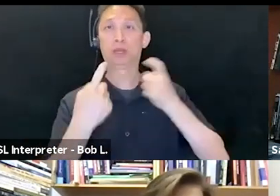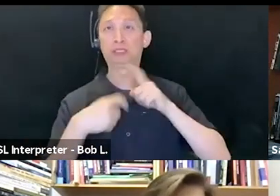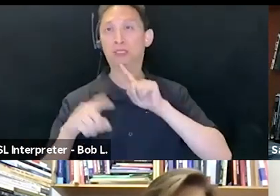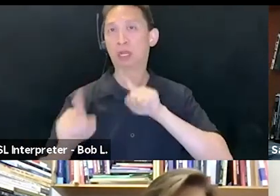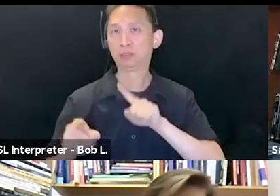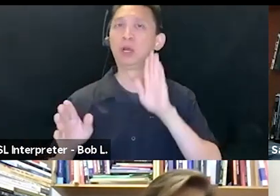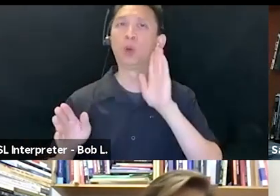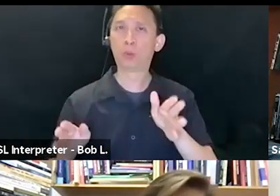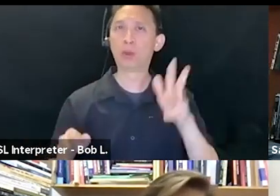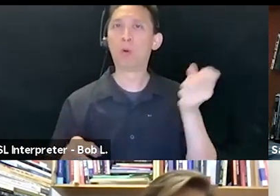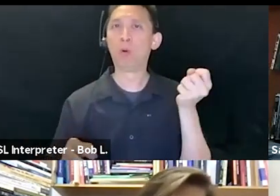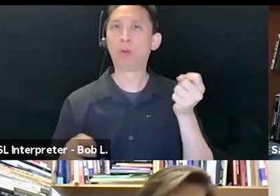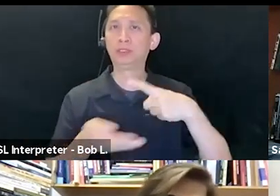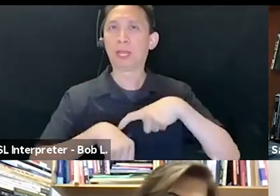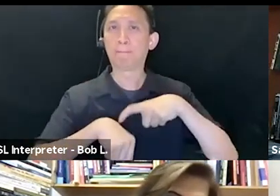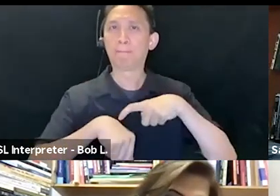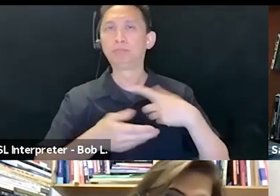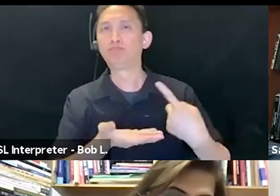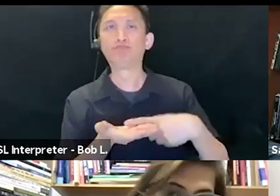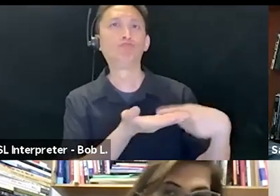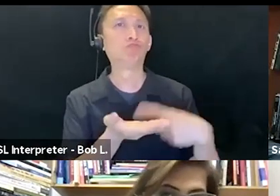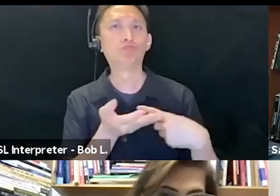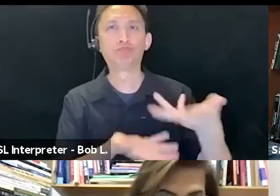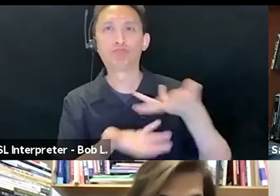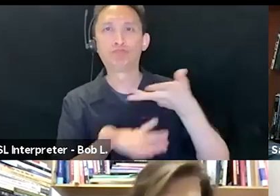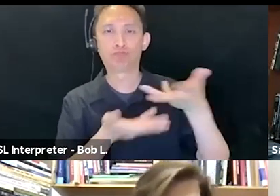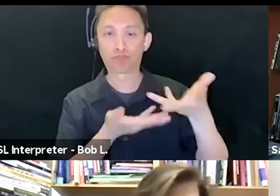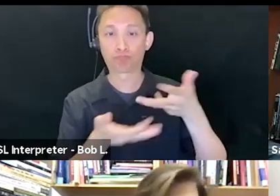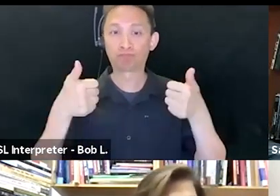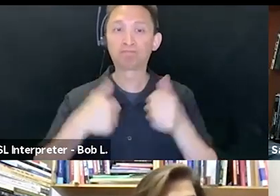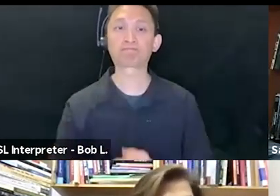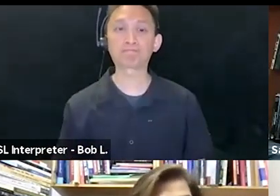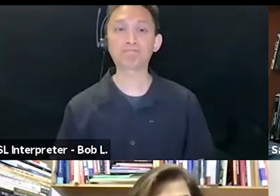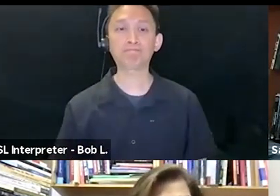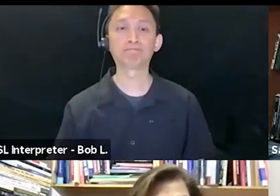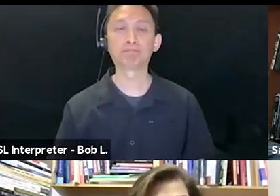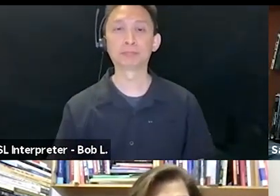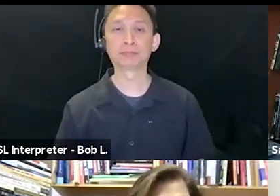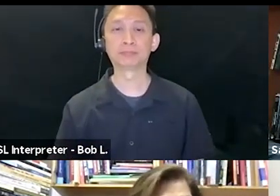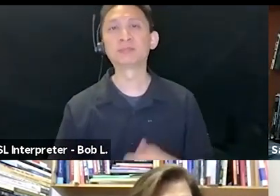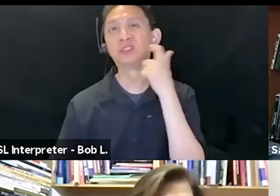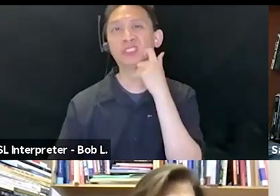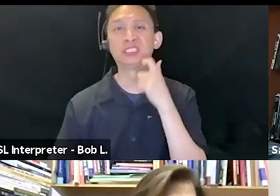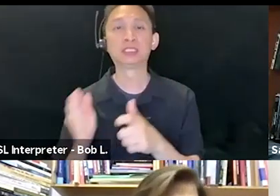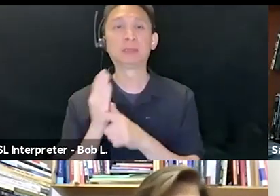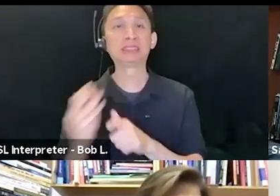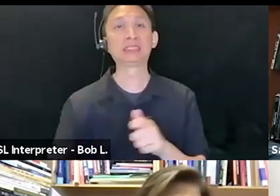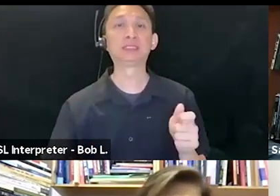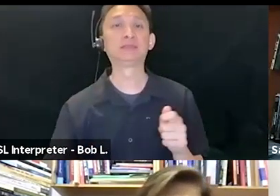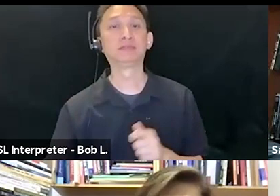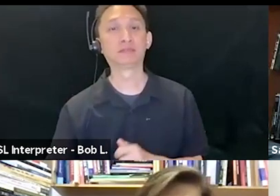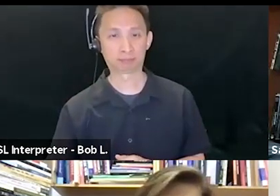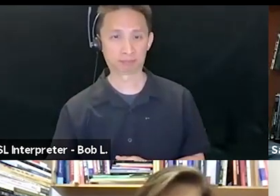&A where our staff will curate them for our moderator. The cover of the latest Economist has the Palestinian and